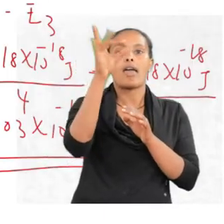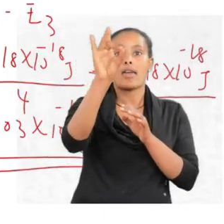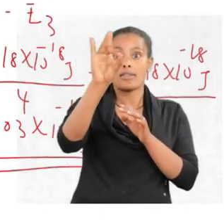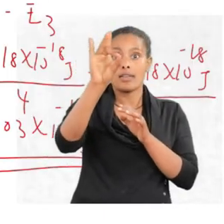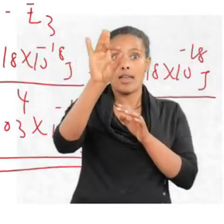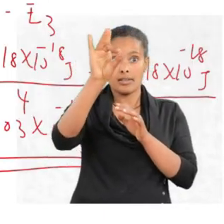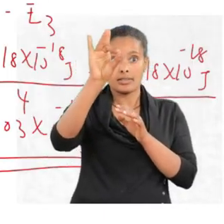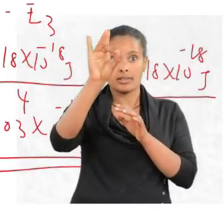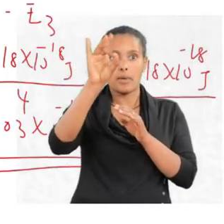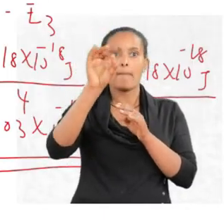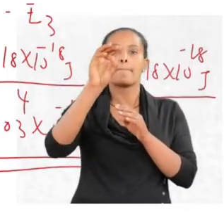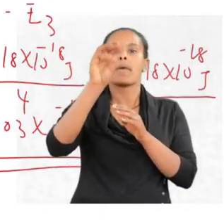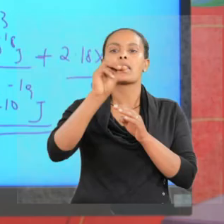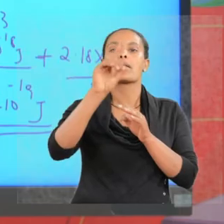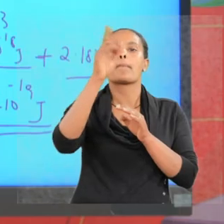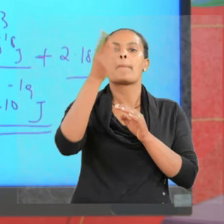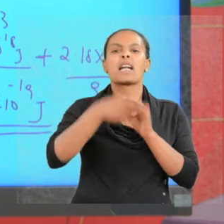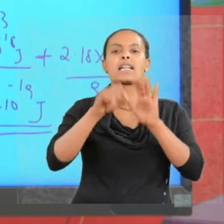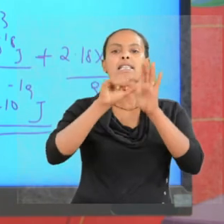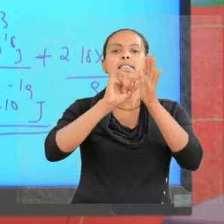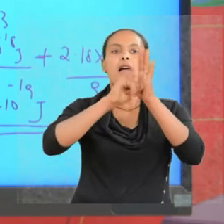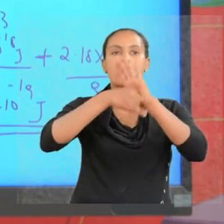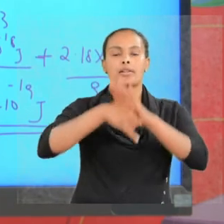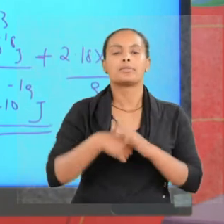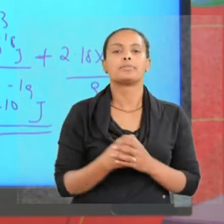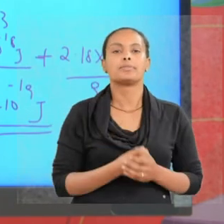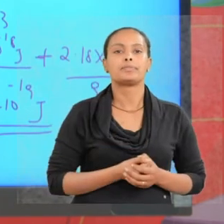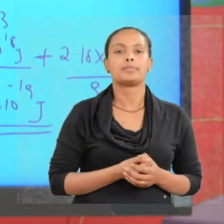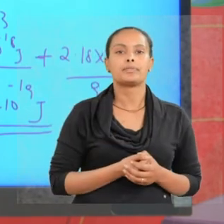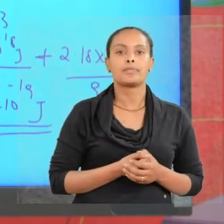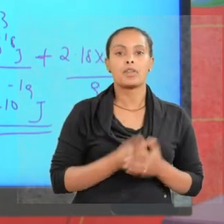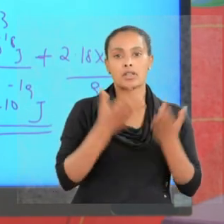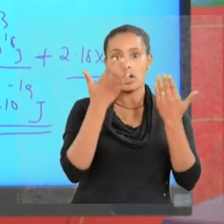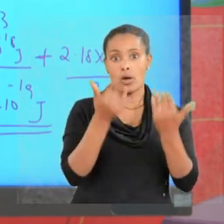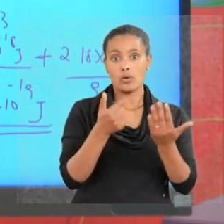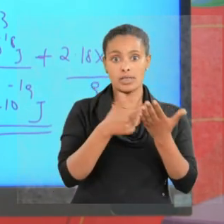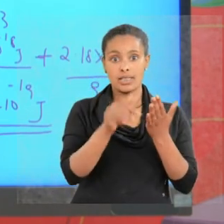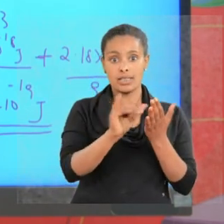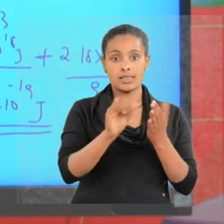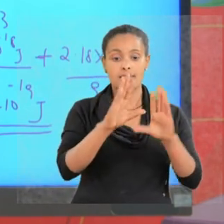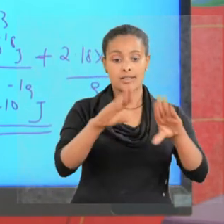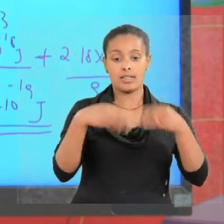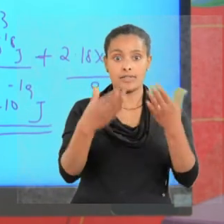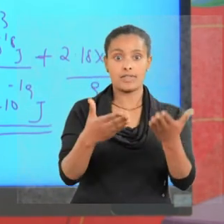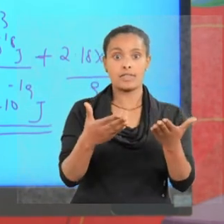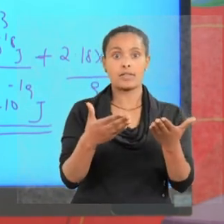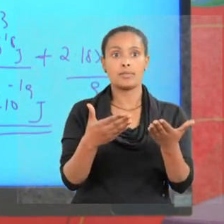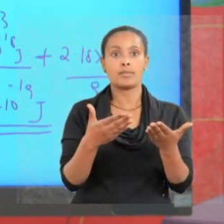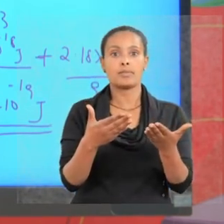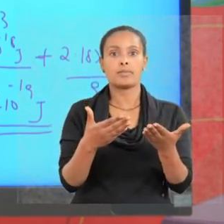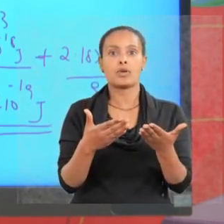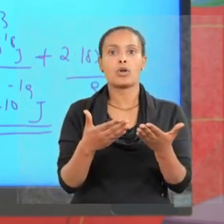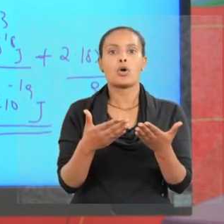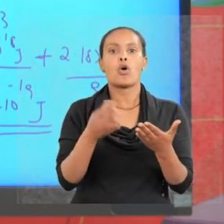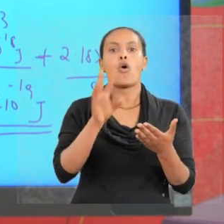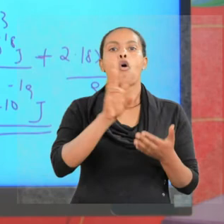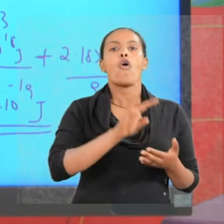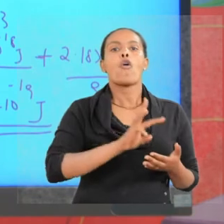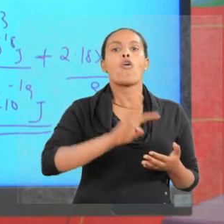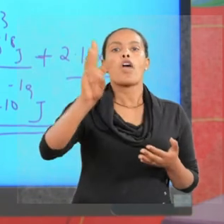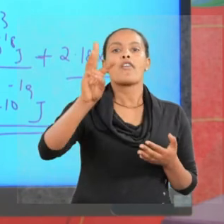per second, meter per second. Now this gives wavelength